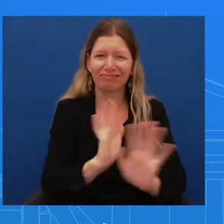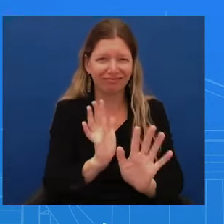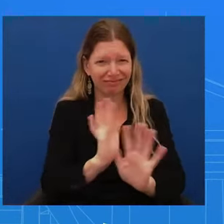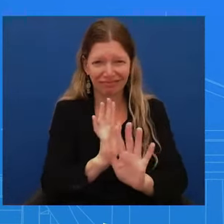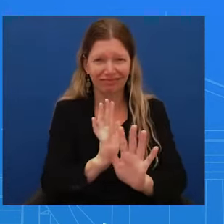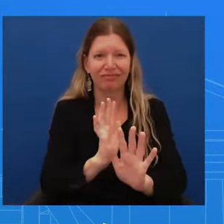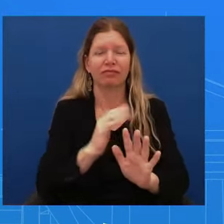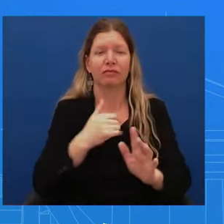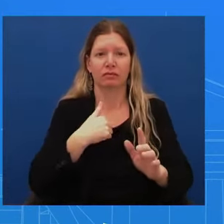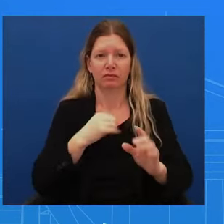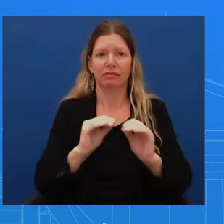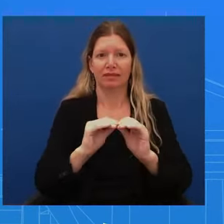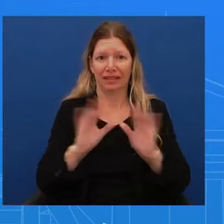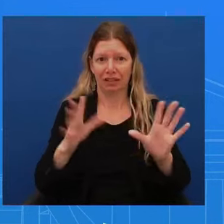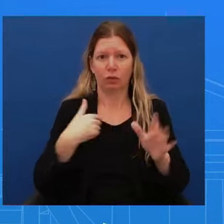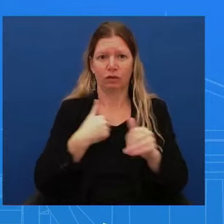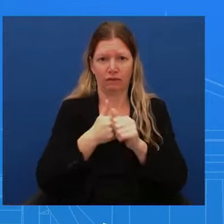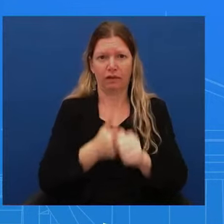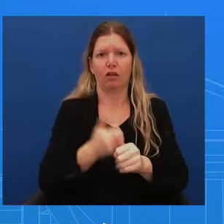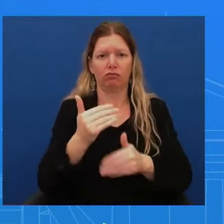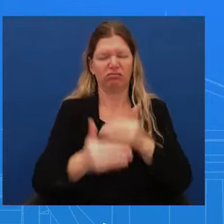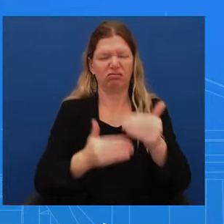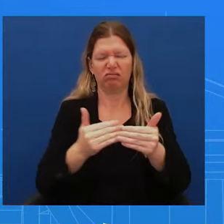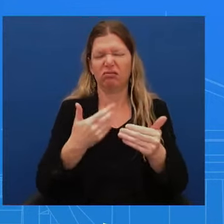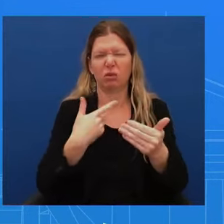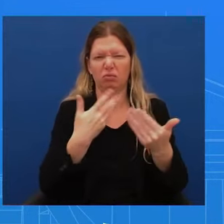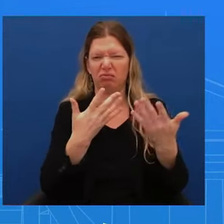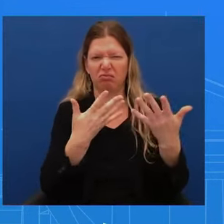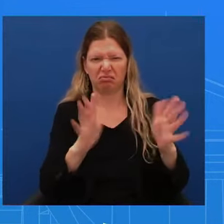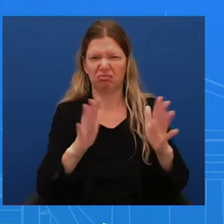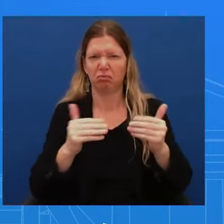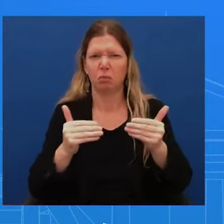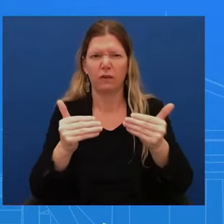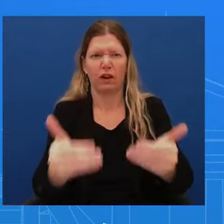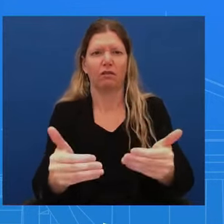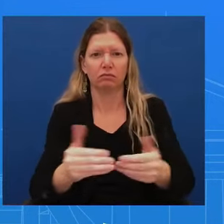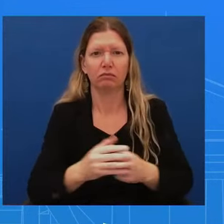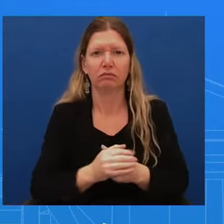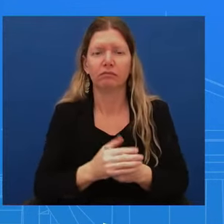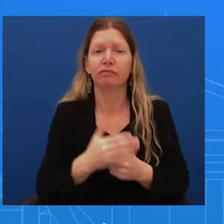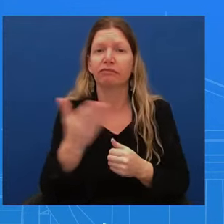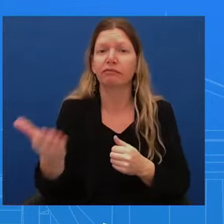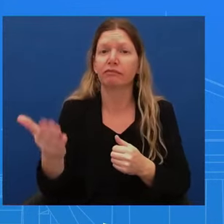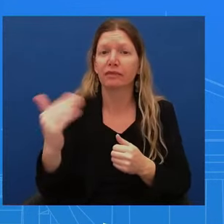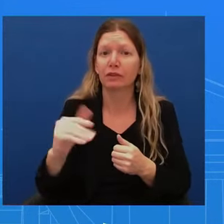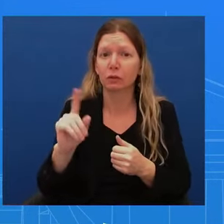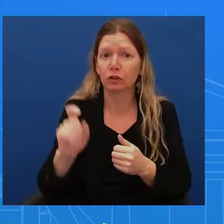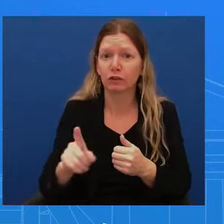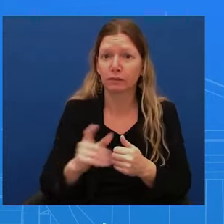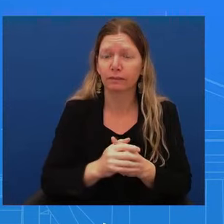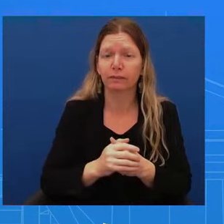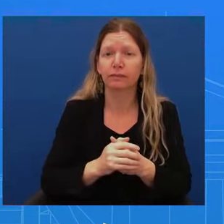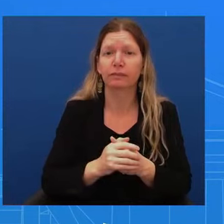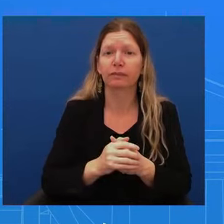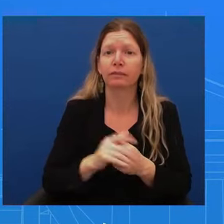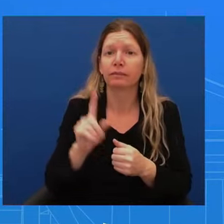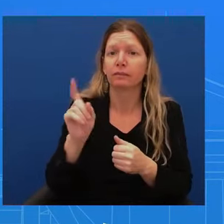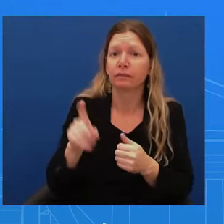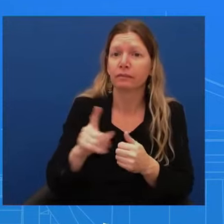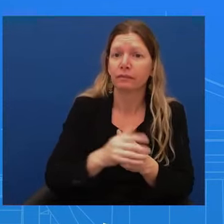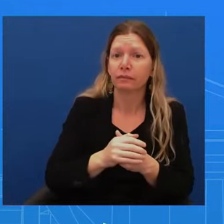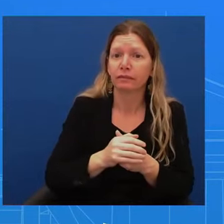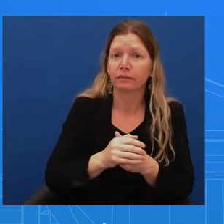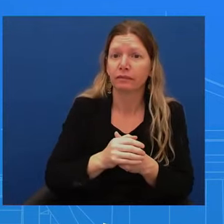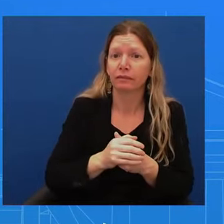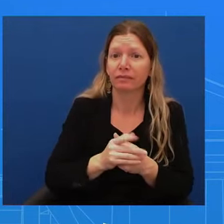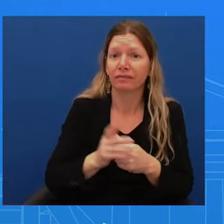But go ahead. Tomorrow, House Republicans plan to hold an impeachment hearing against Mayorkas. What's the White House response to that? Look, I've spoken to this